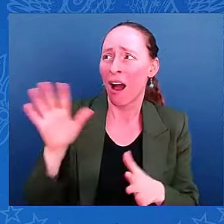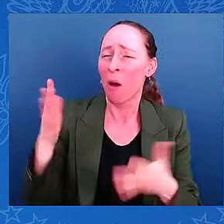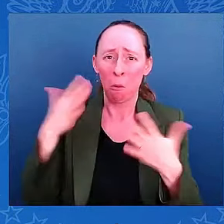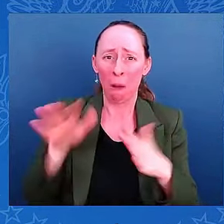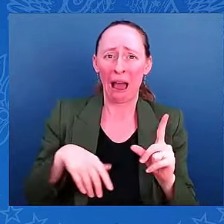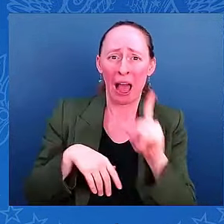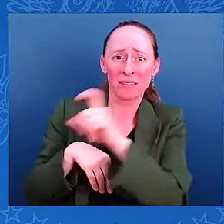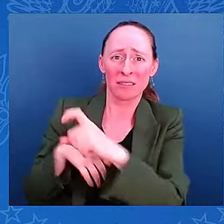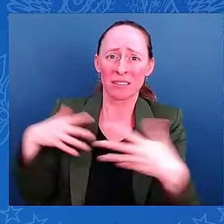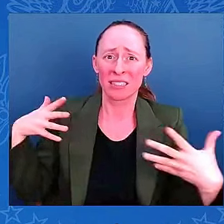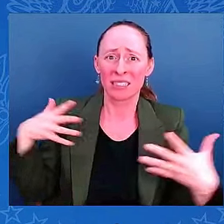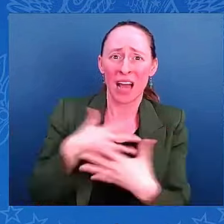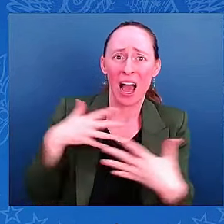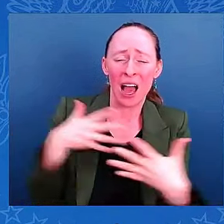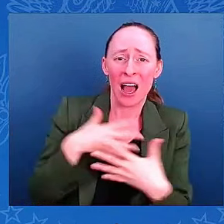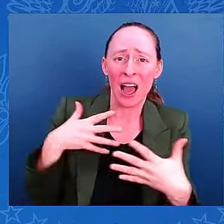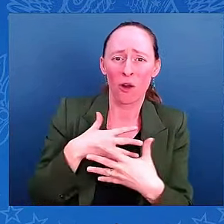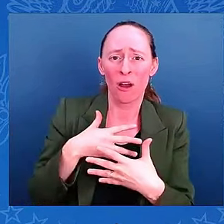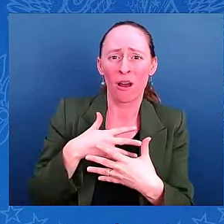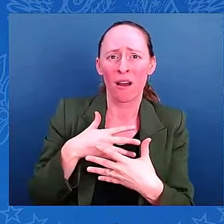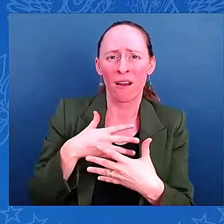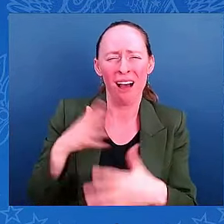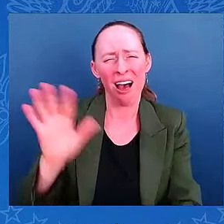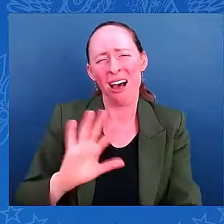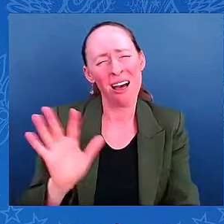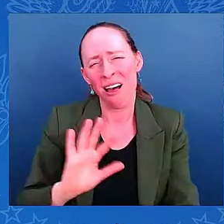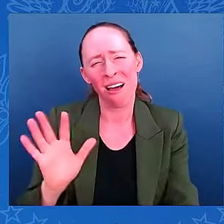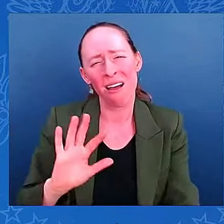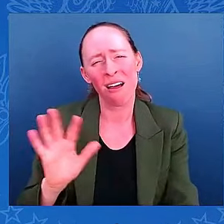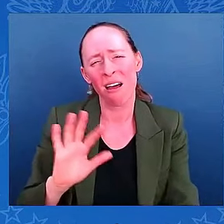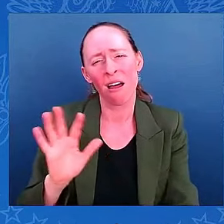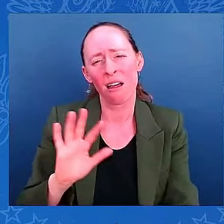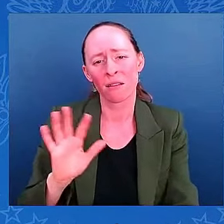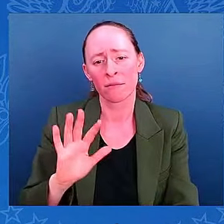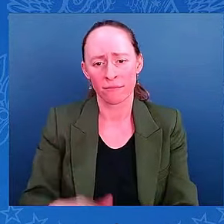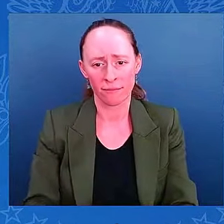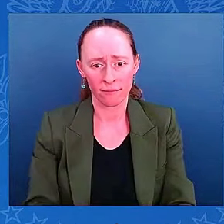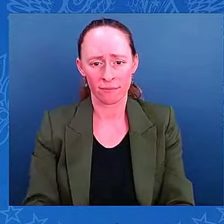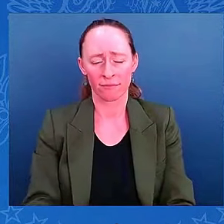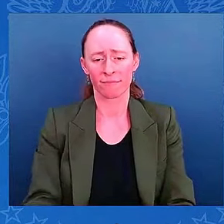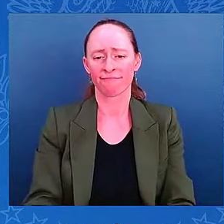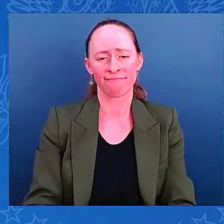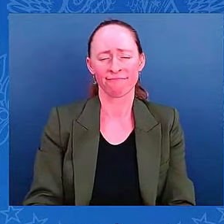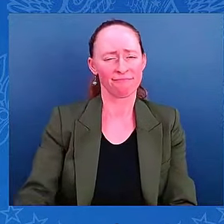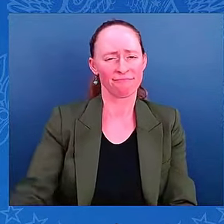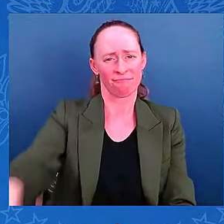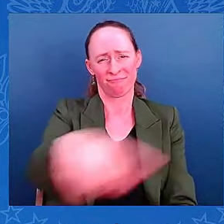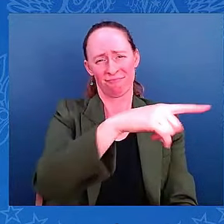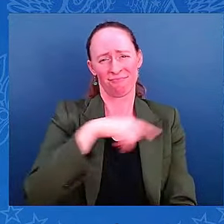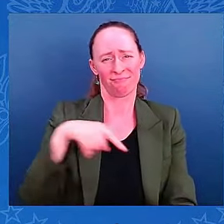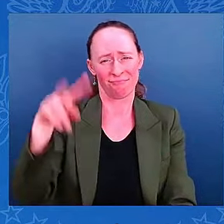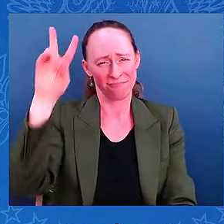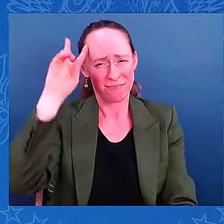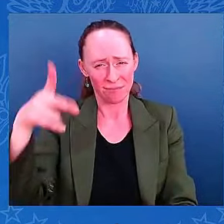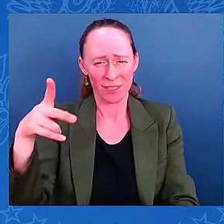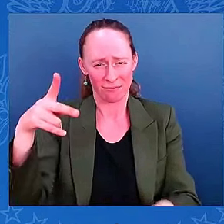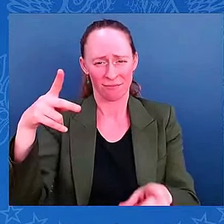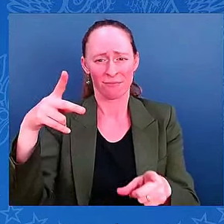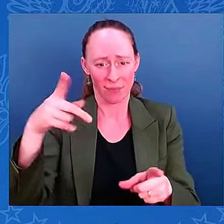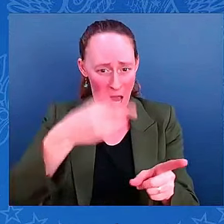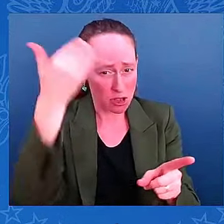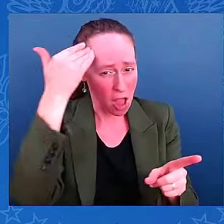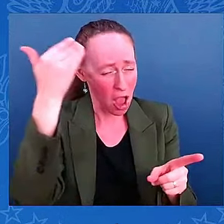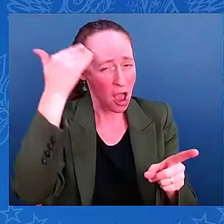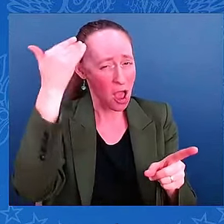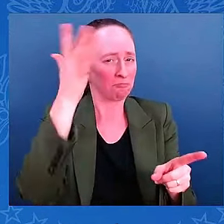available to them. And the vice president knows very well, as a former prosecutor, that false information only is